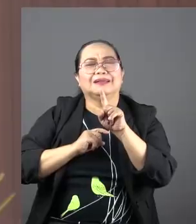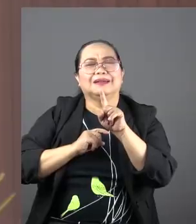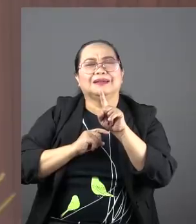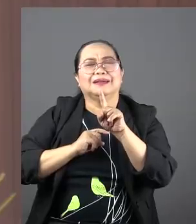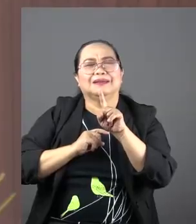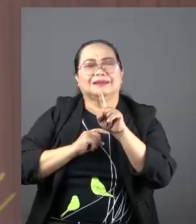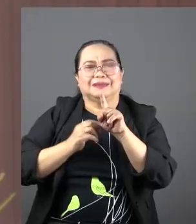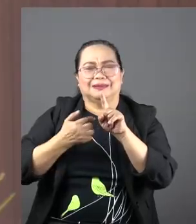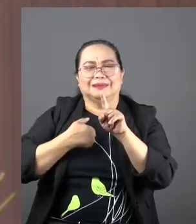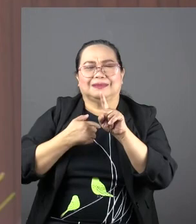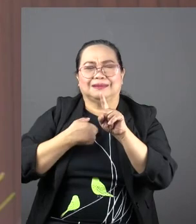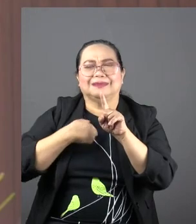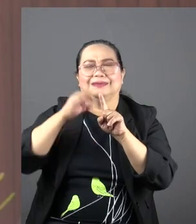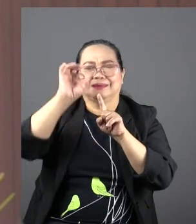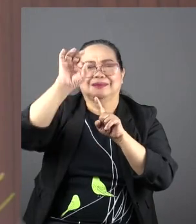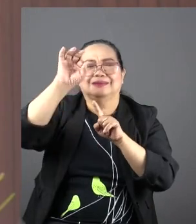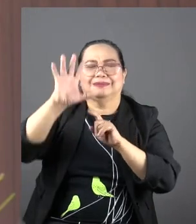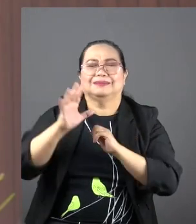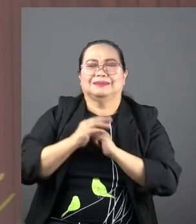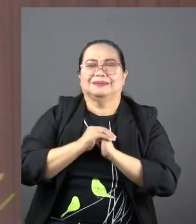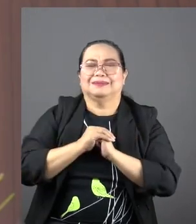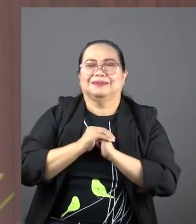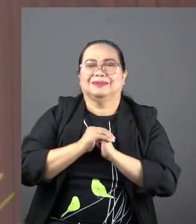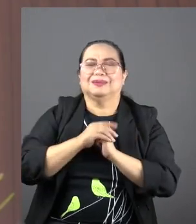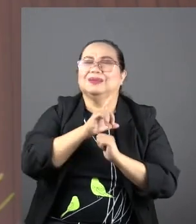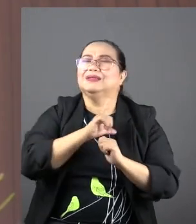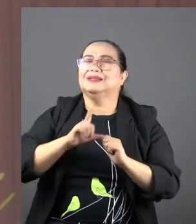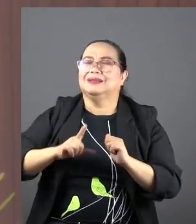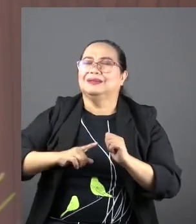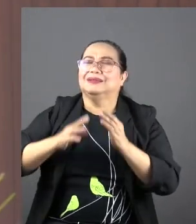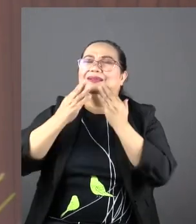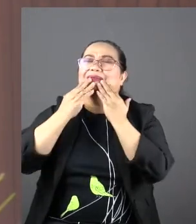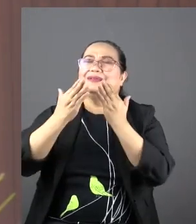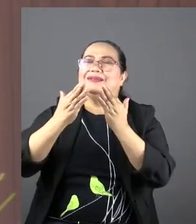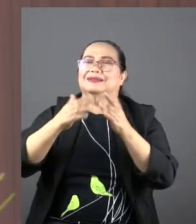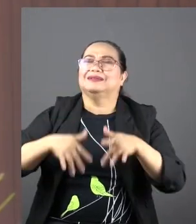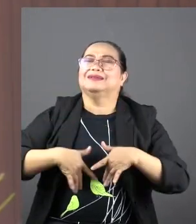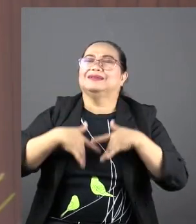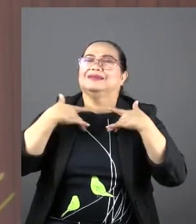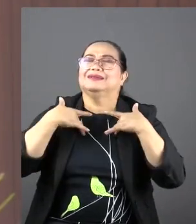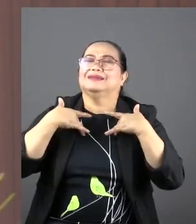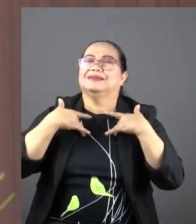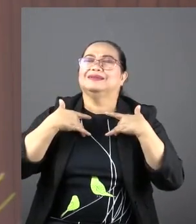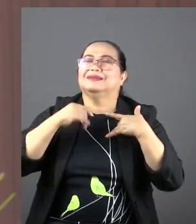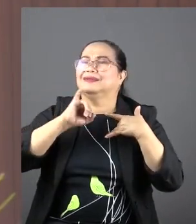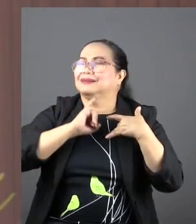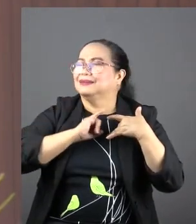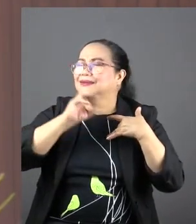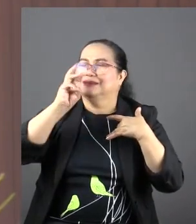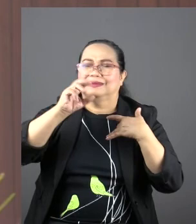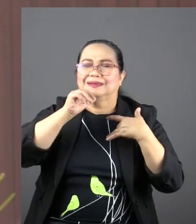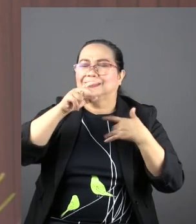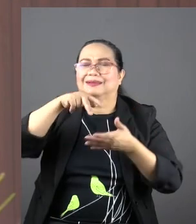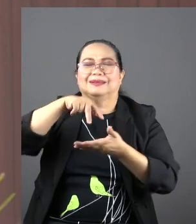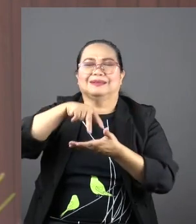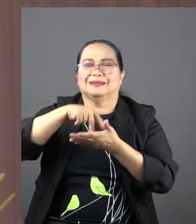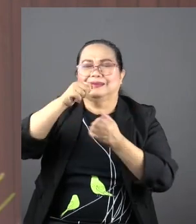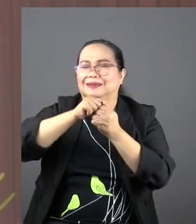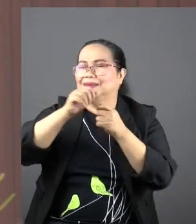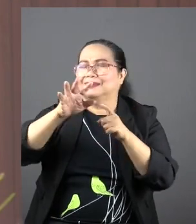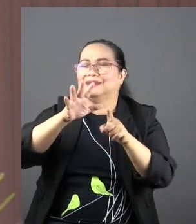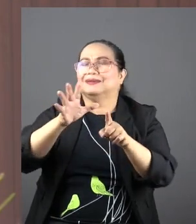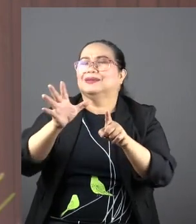And I am her pastor. Lord, thank you for her life. I would not be here if not for her.